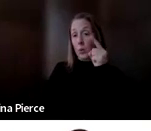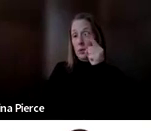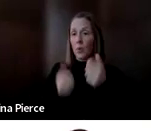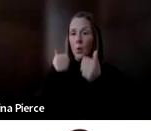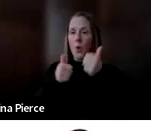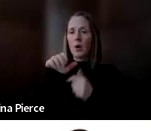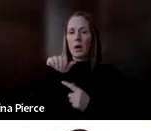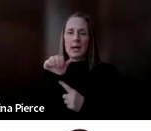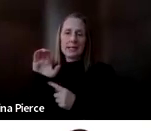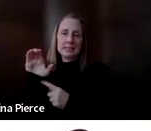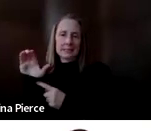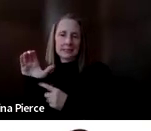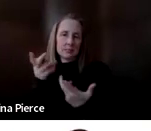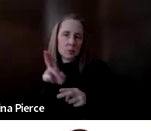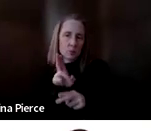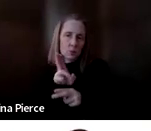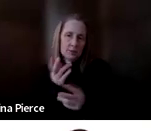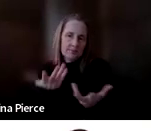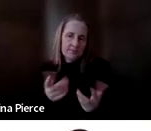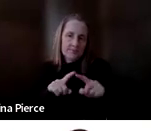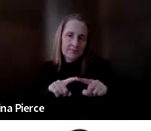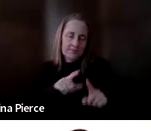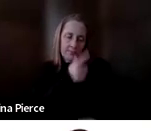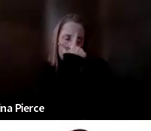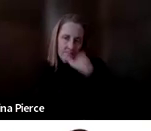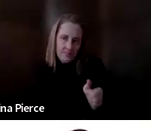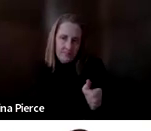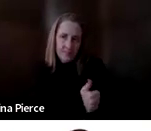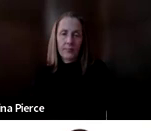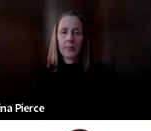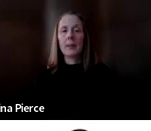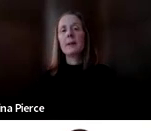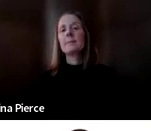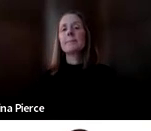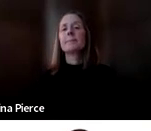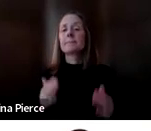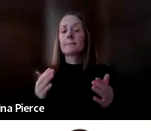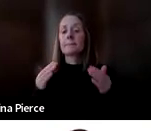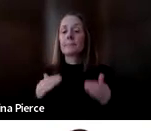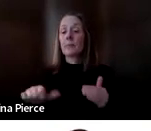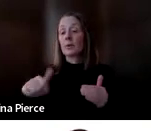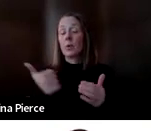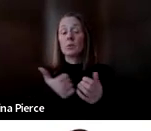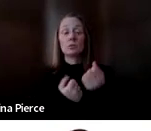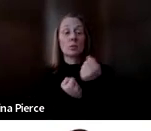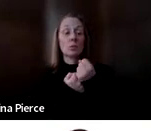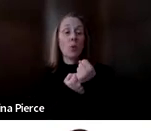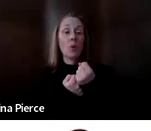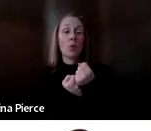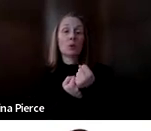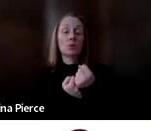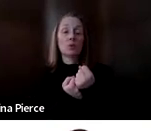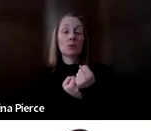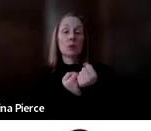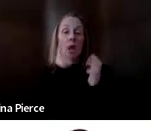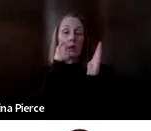Another thing we can do to support individuals learning AAC is remember that, or I'm sorry, to